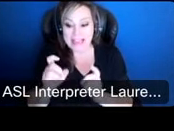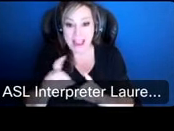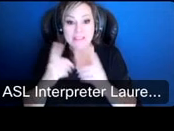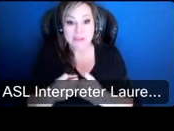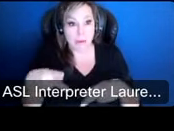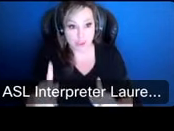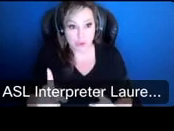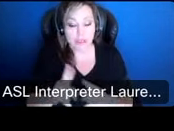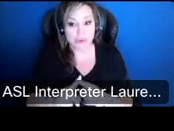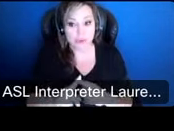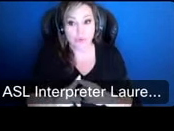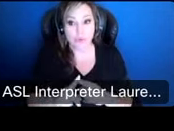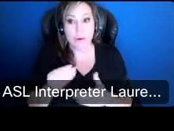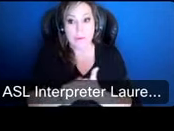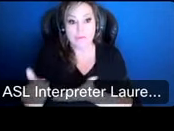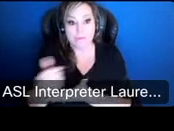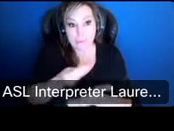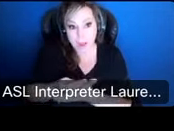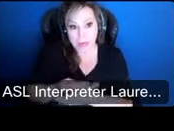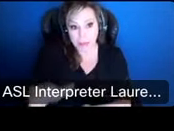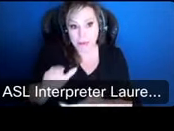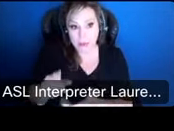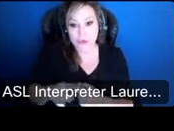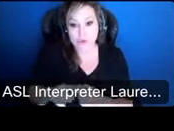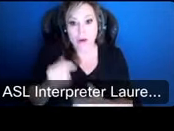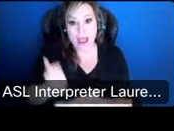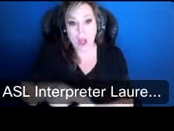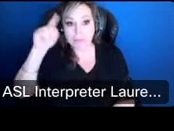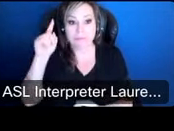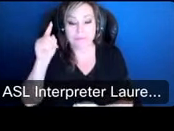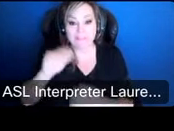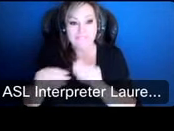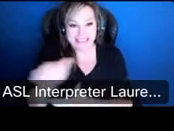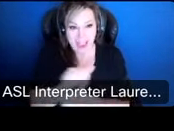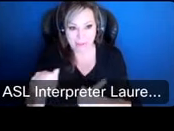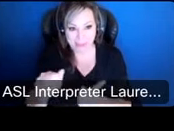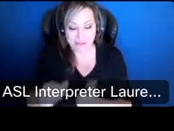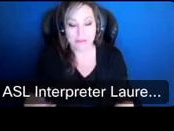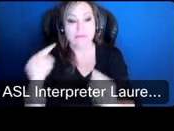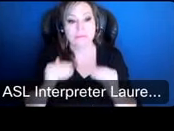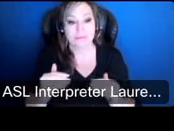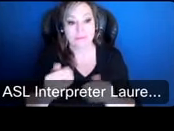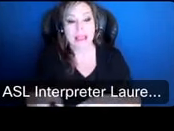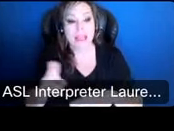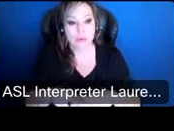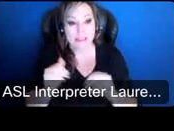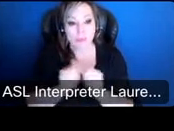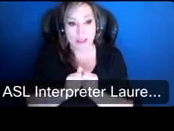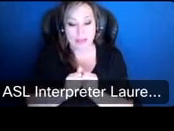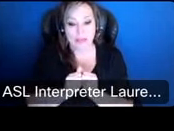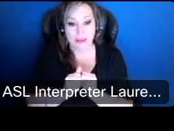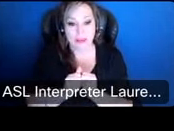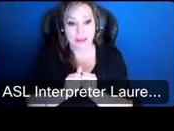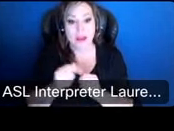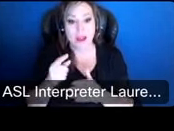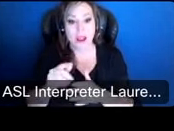to bring in some revenue in order to combat some of the damage the other thing you see there is an increase in expenditures